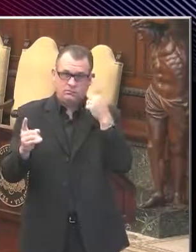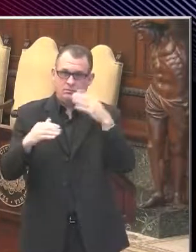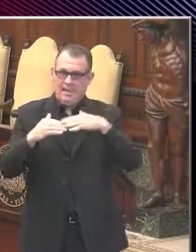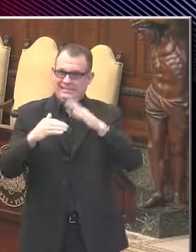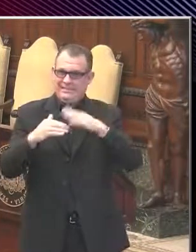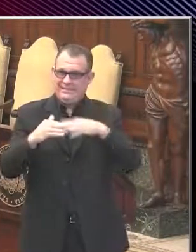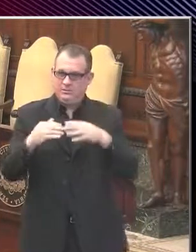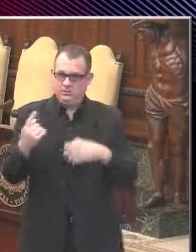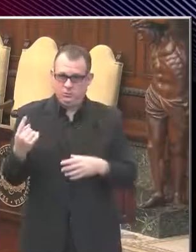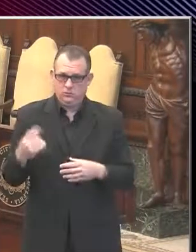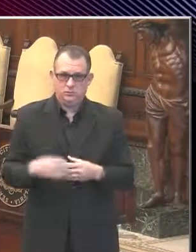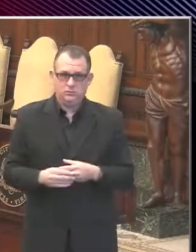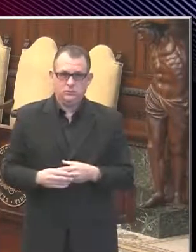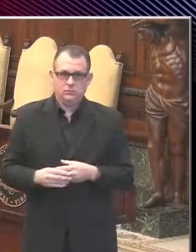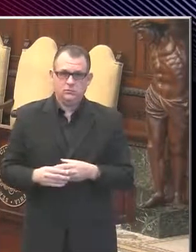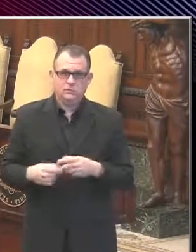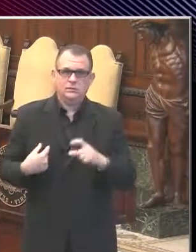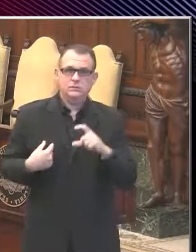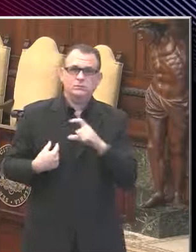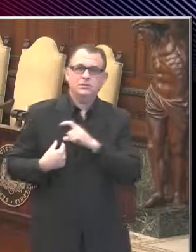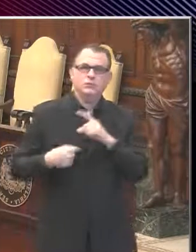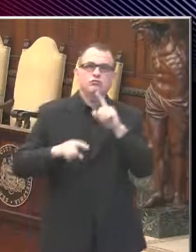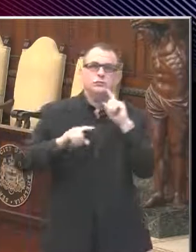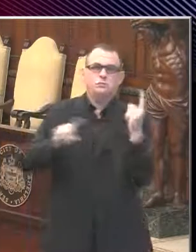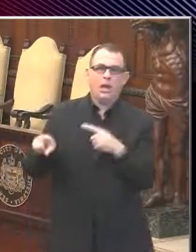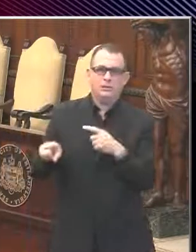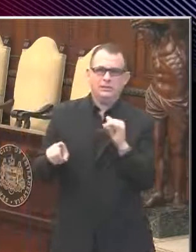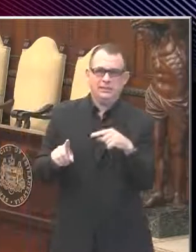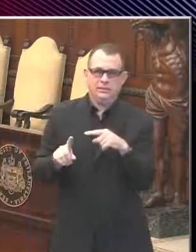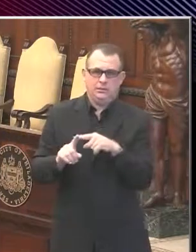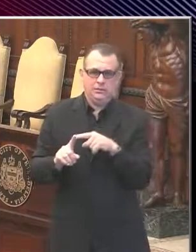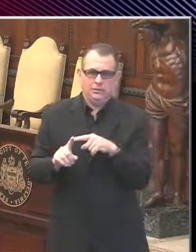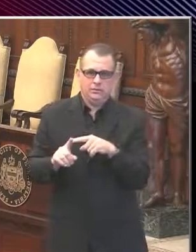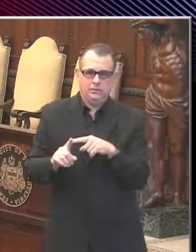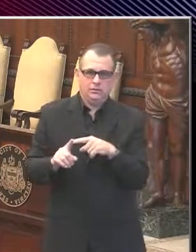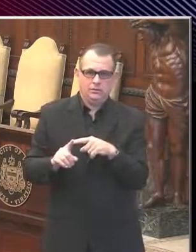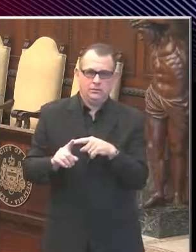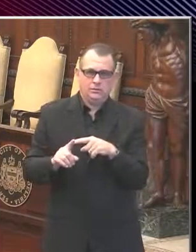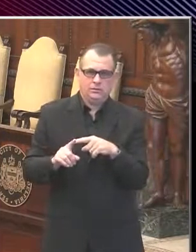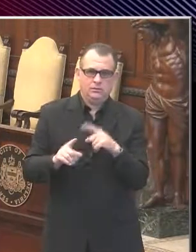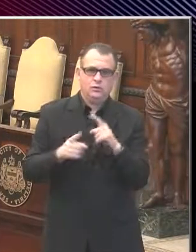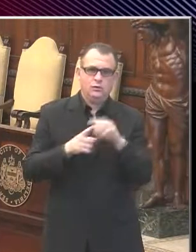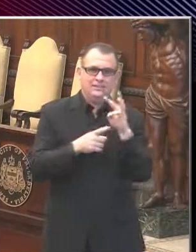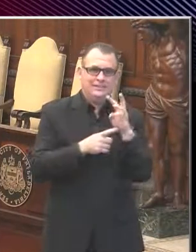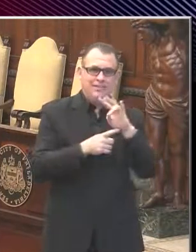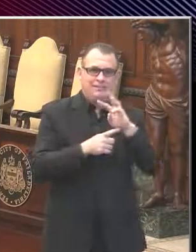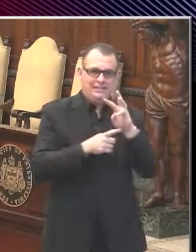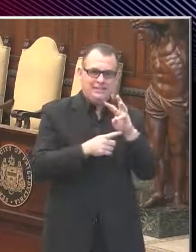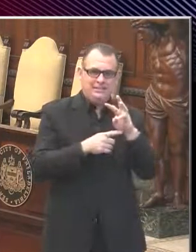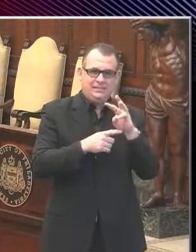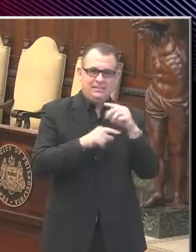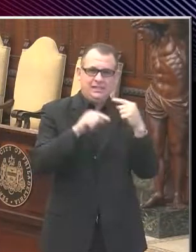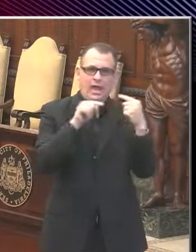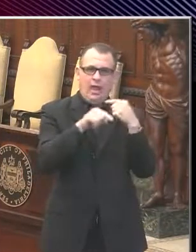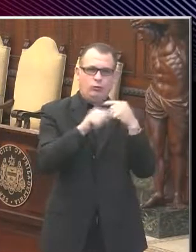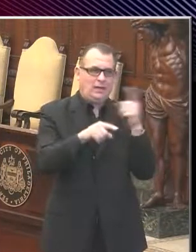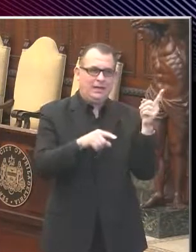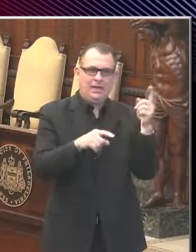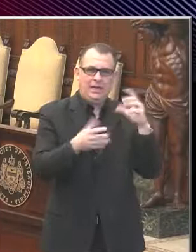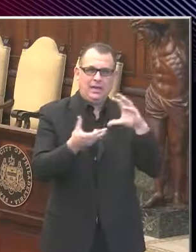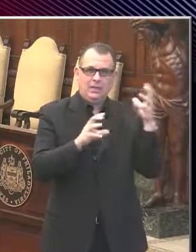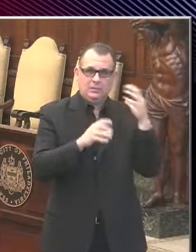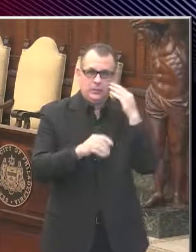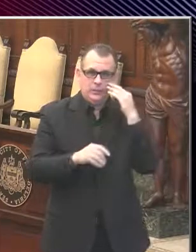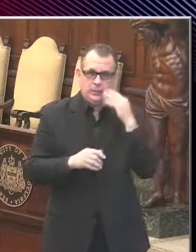you know, how the police responded during the protest, during the I-676, um, incident. Um, now that